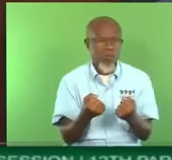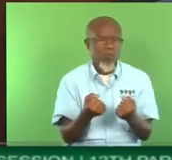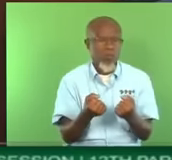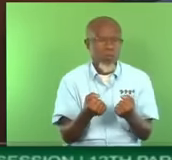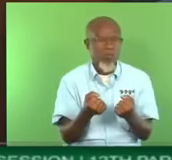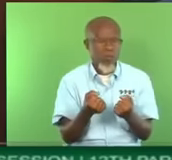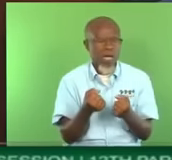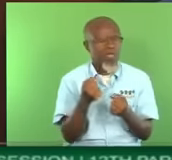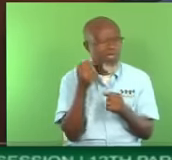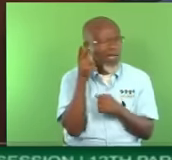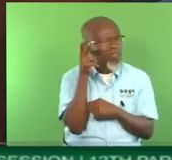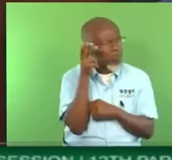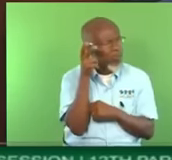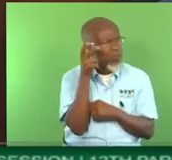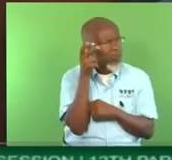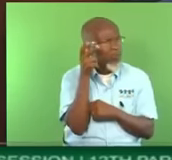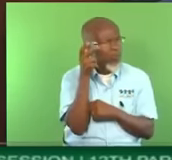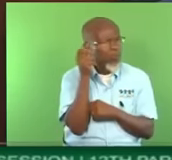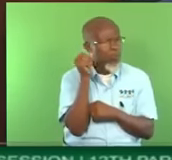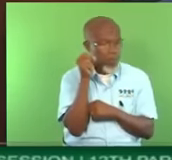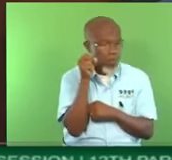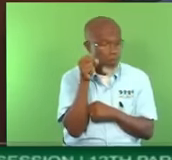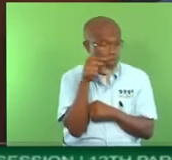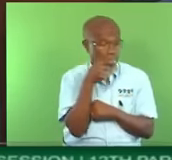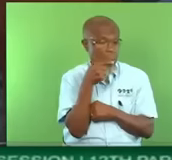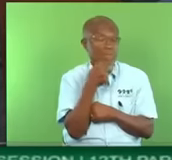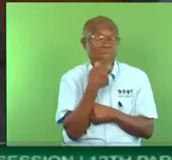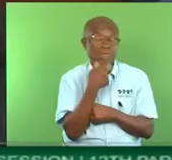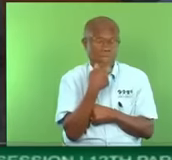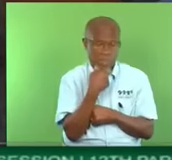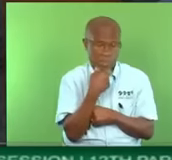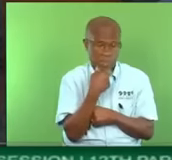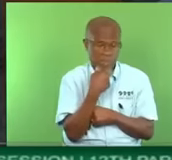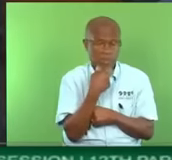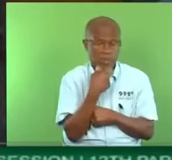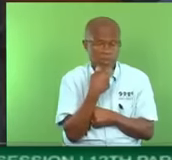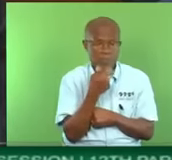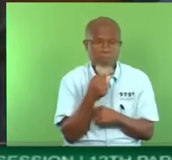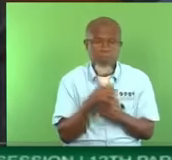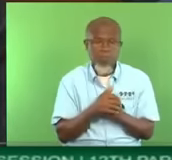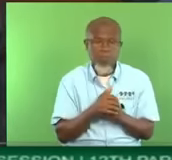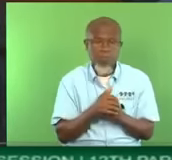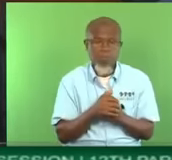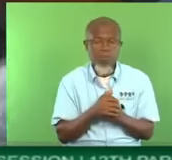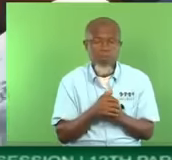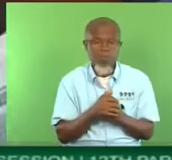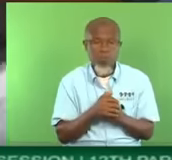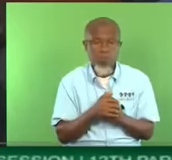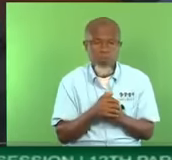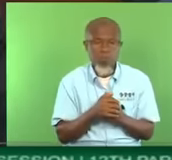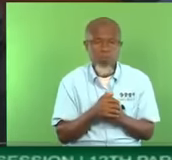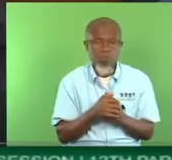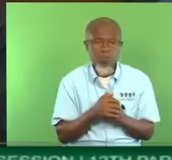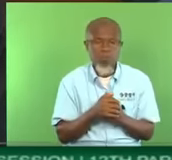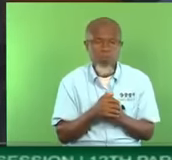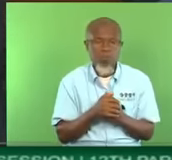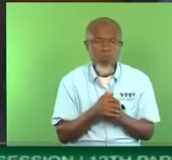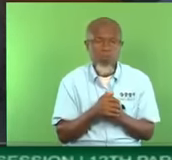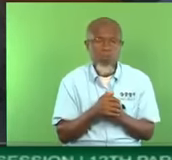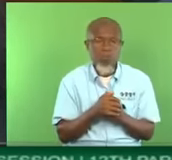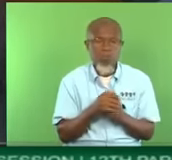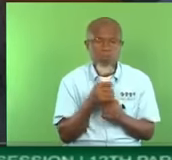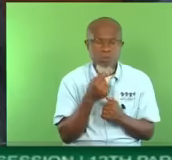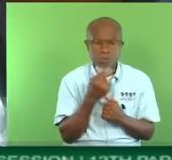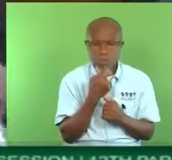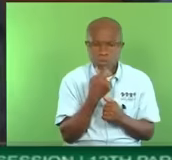of Health and the Minister of Health made a statement in the Parliament during his contribution, I believe, and he was talking